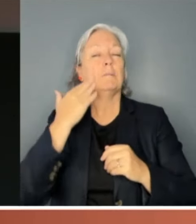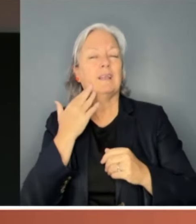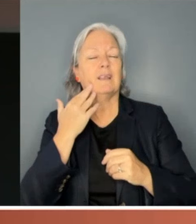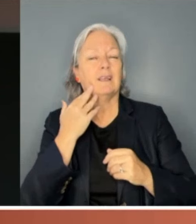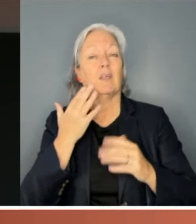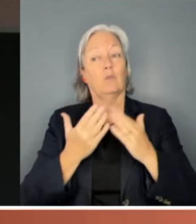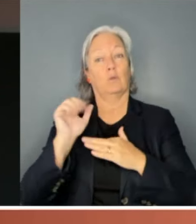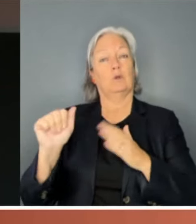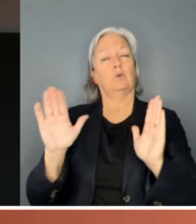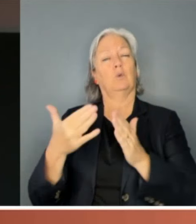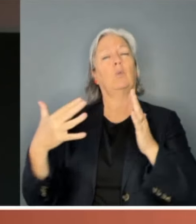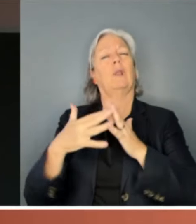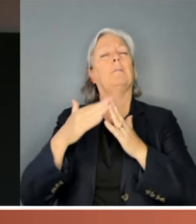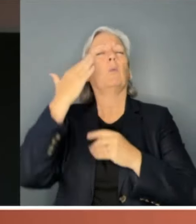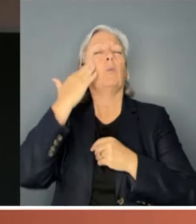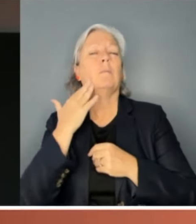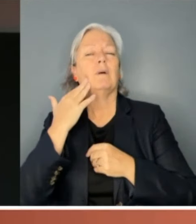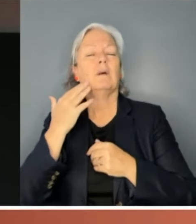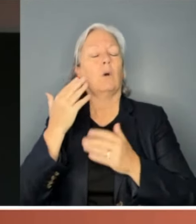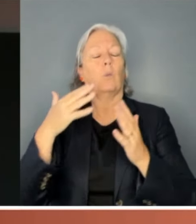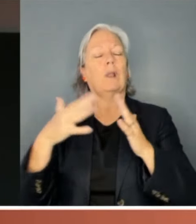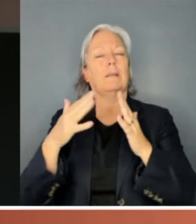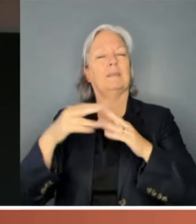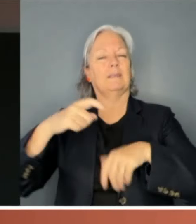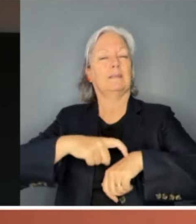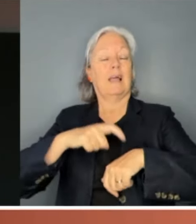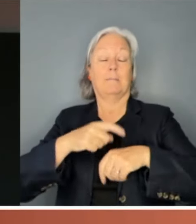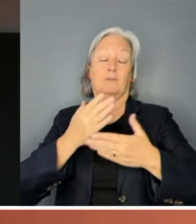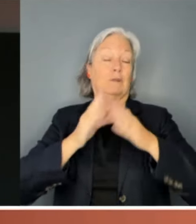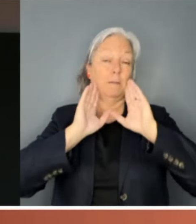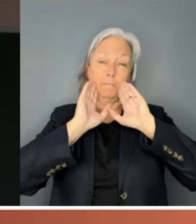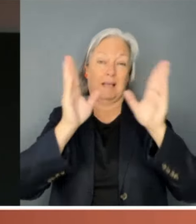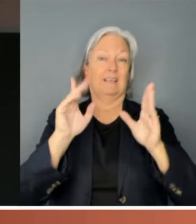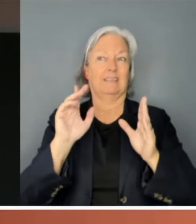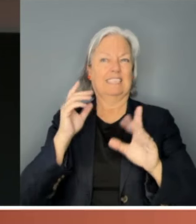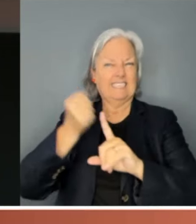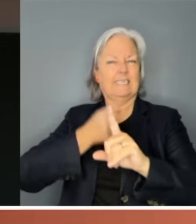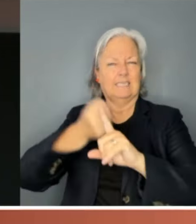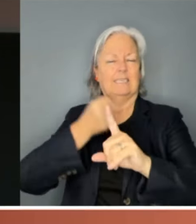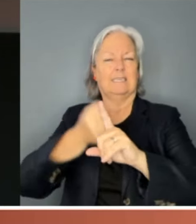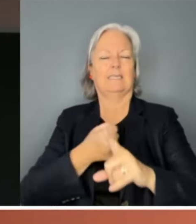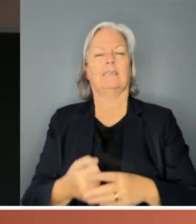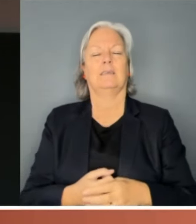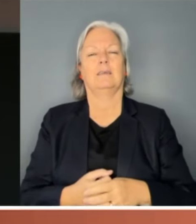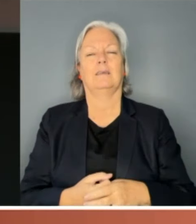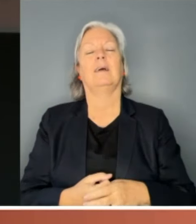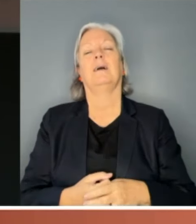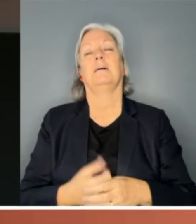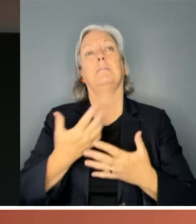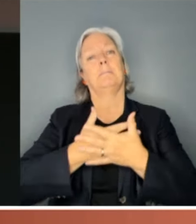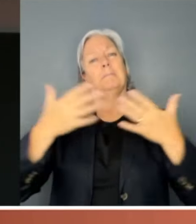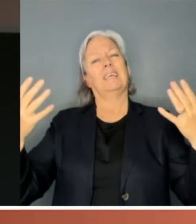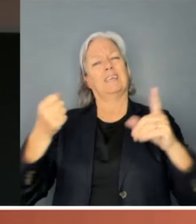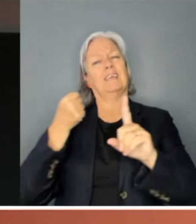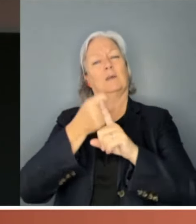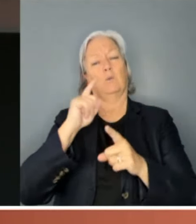truly remarkable. But to my mind, of profound significance is what Reid achieved